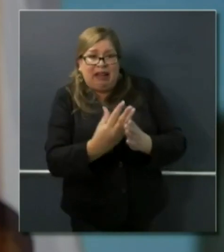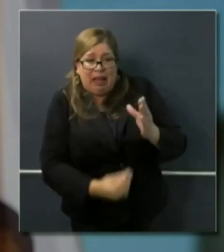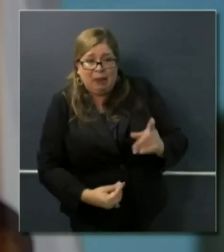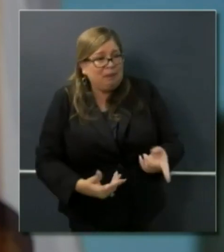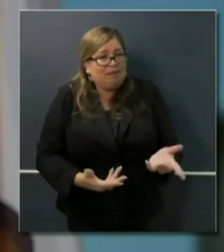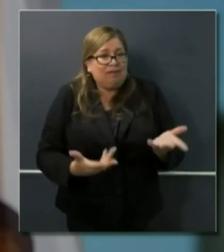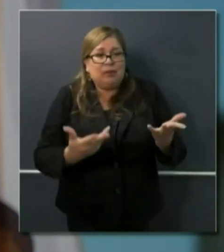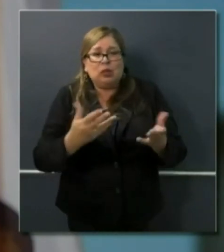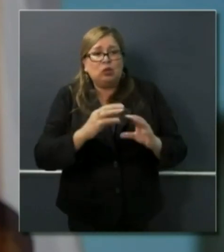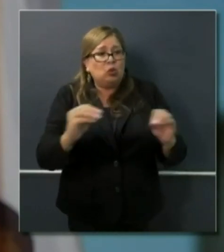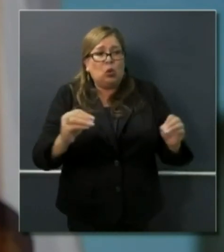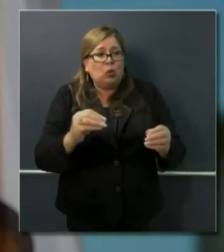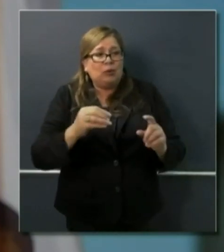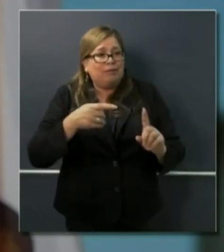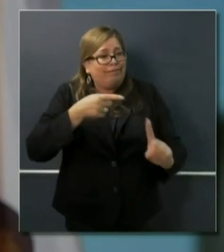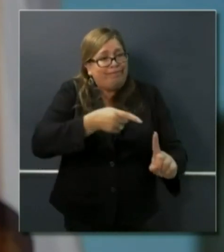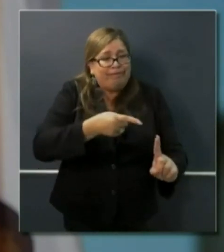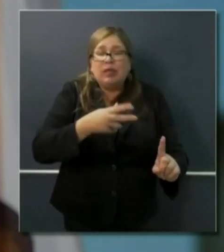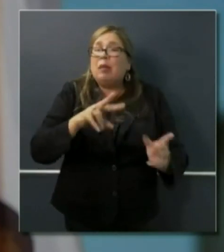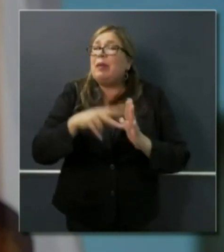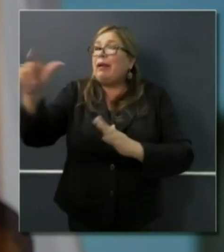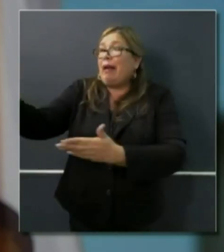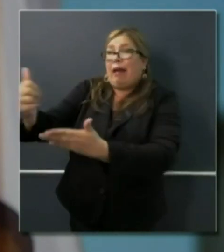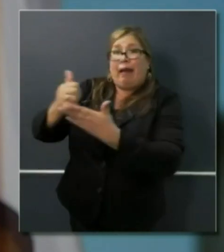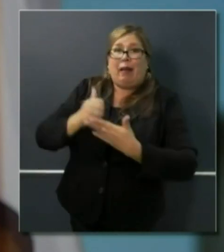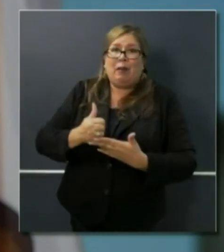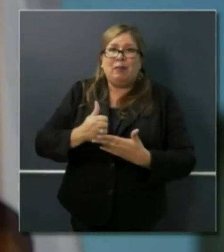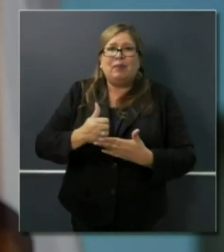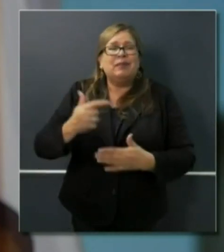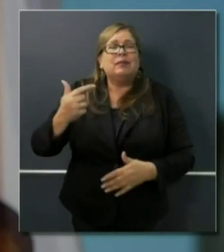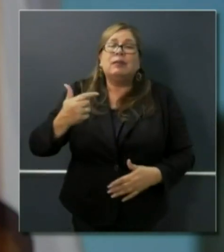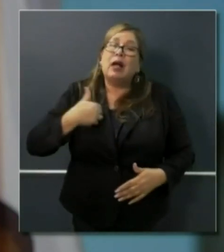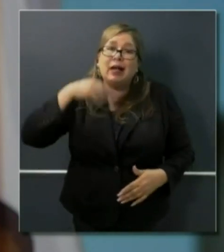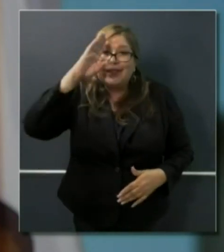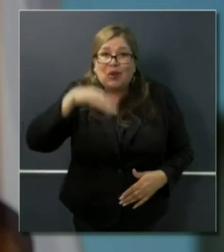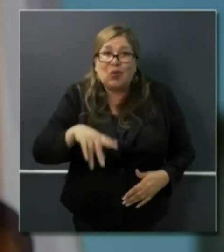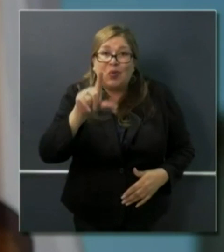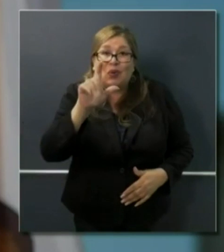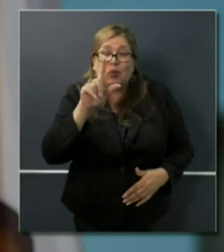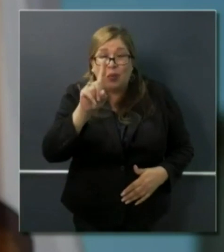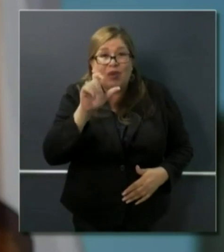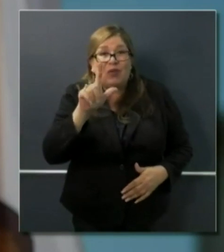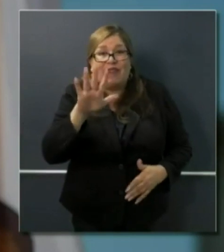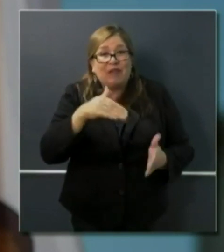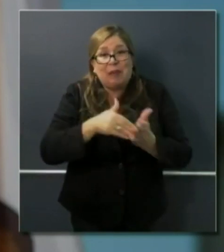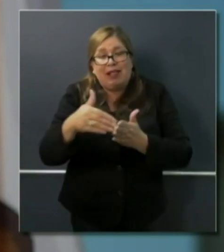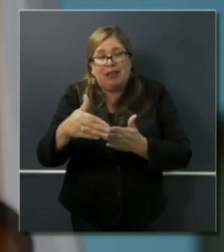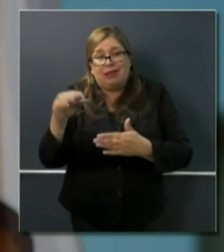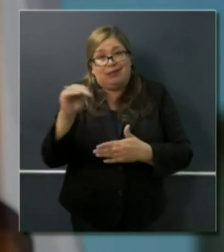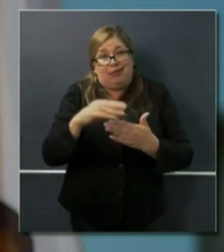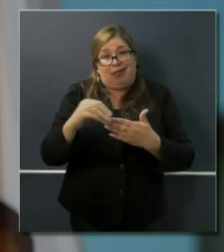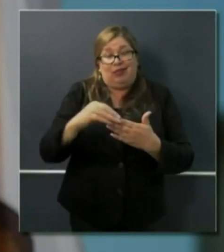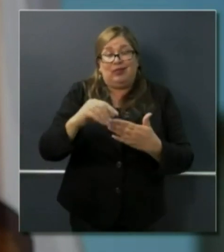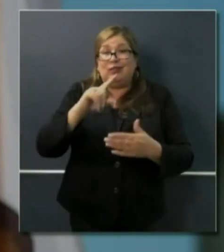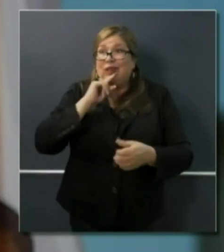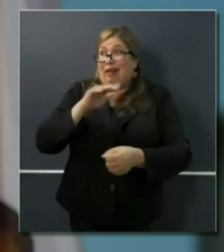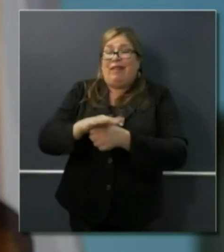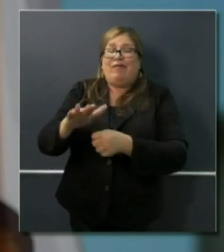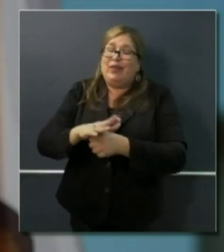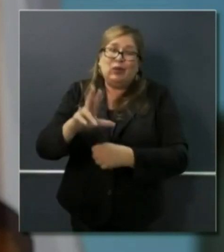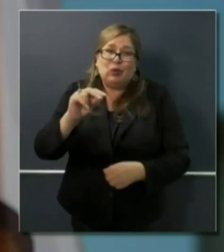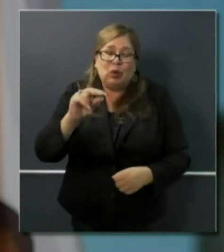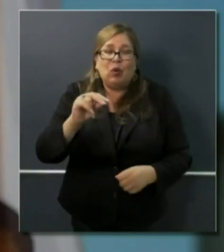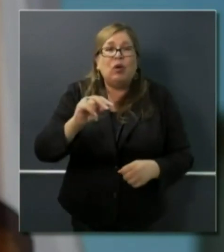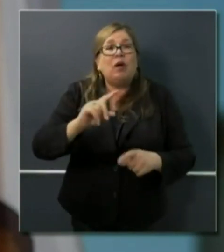to fill them. I'm not here to suggest that $125 million is enough, but I am here to suggest it's a good